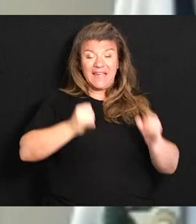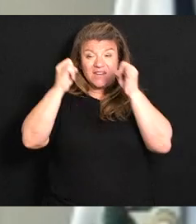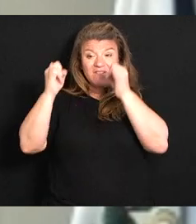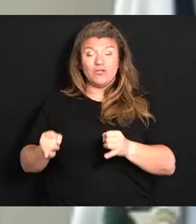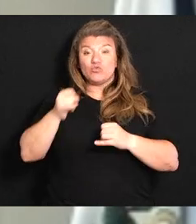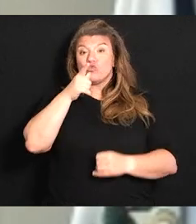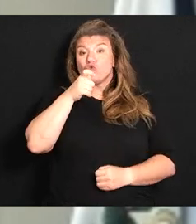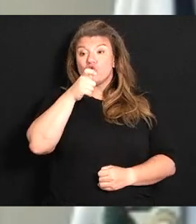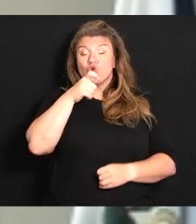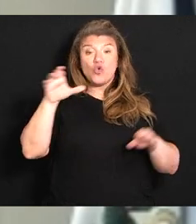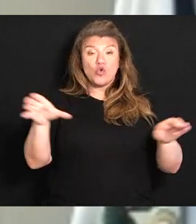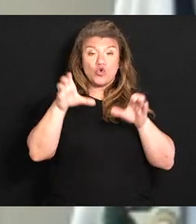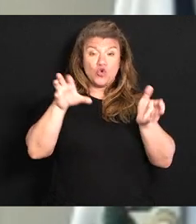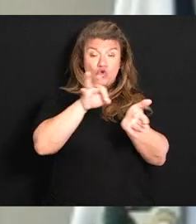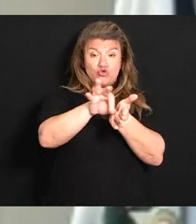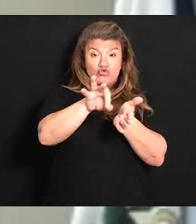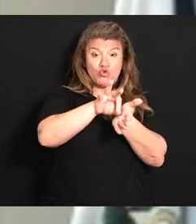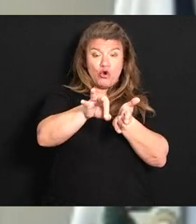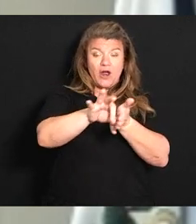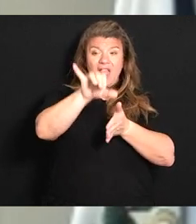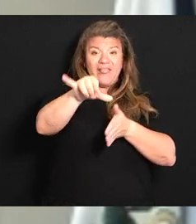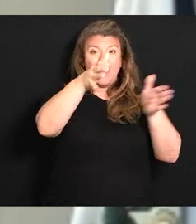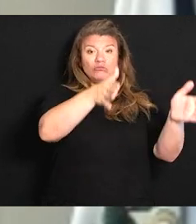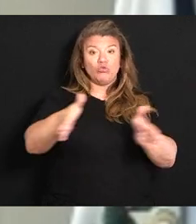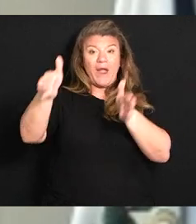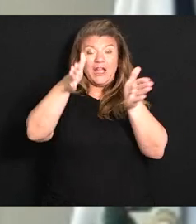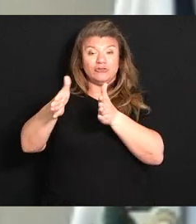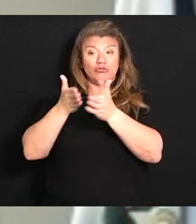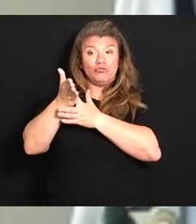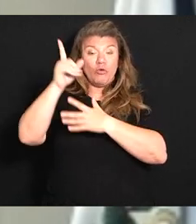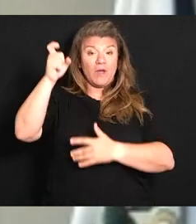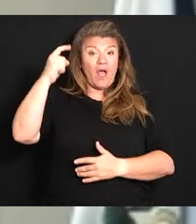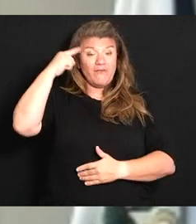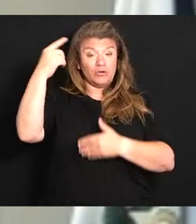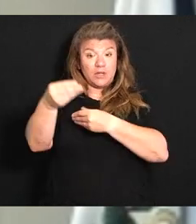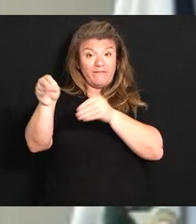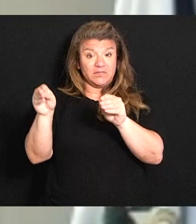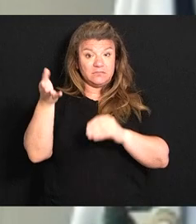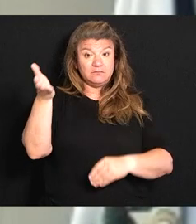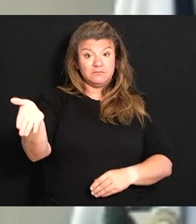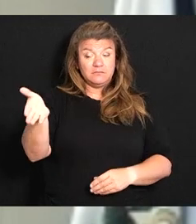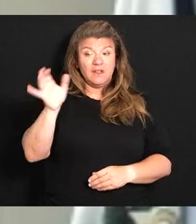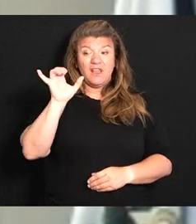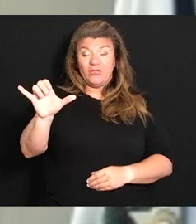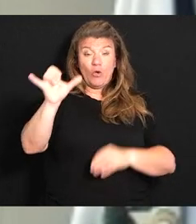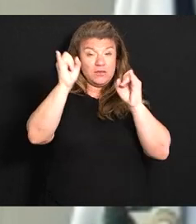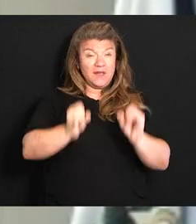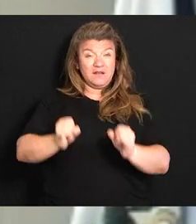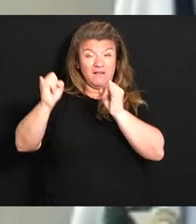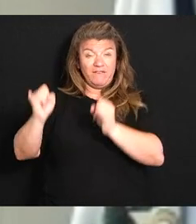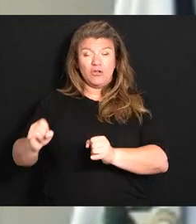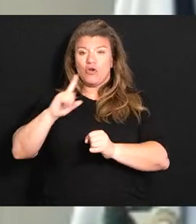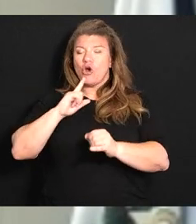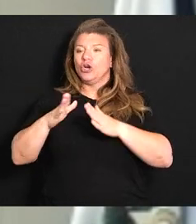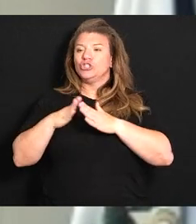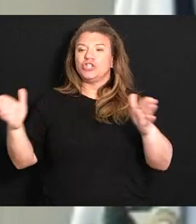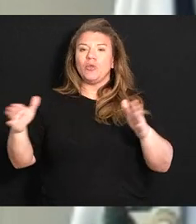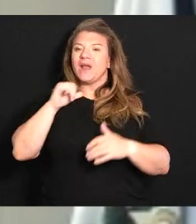do the scoring that was arranged in the governor's office that those those individuals are generally not